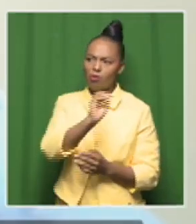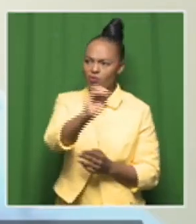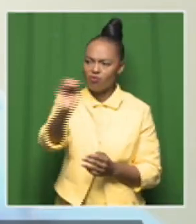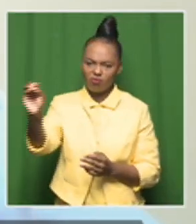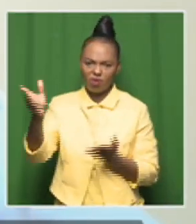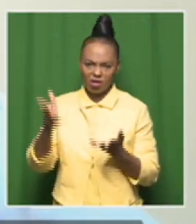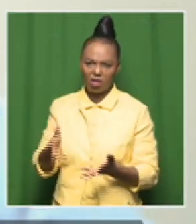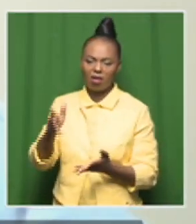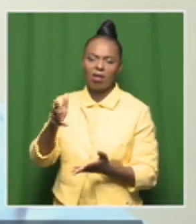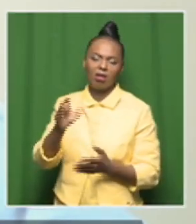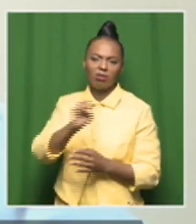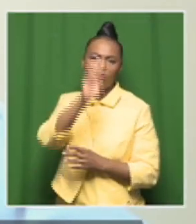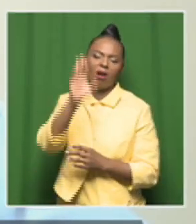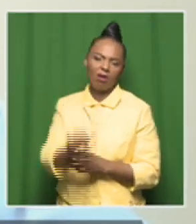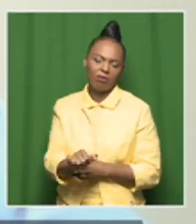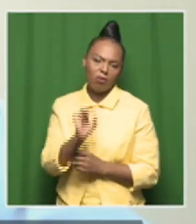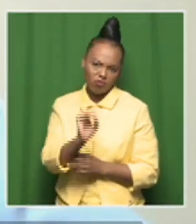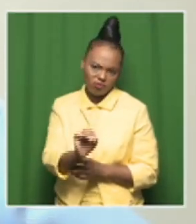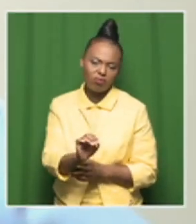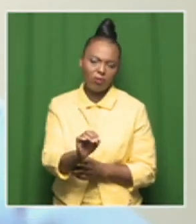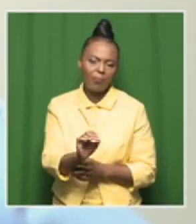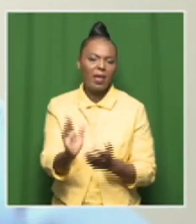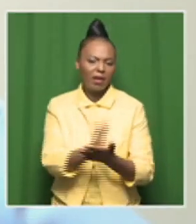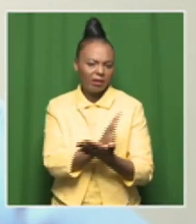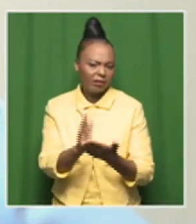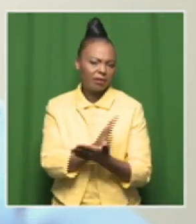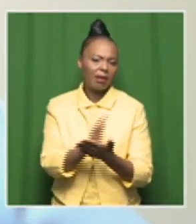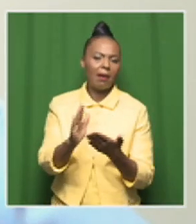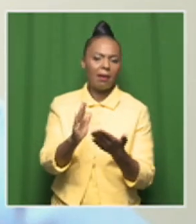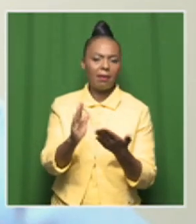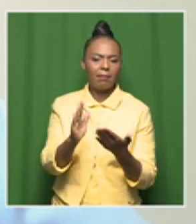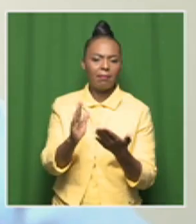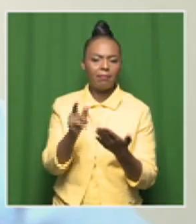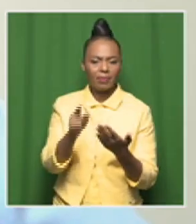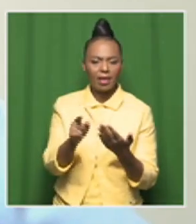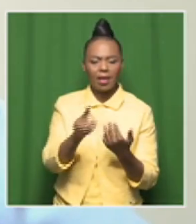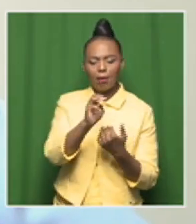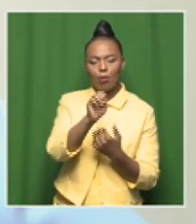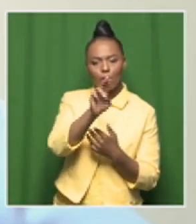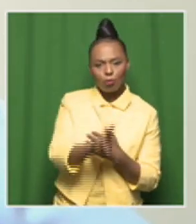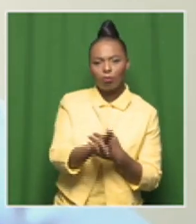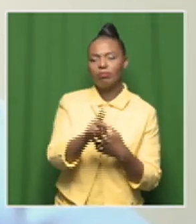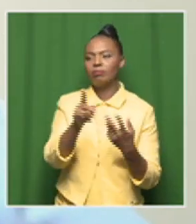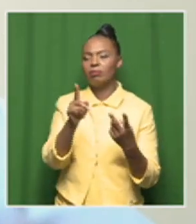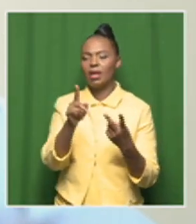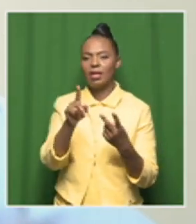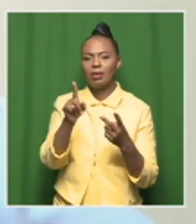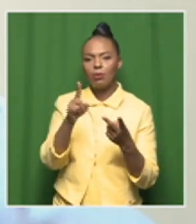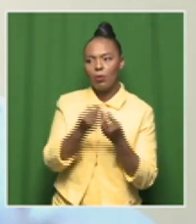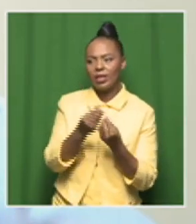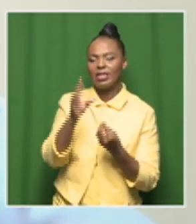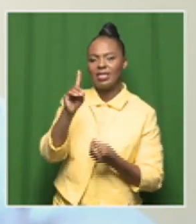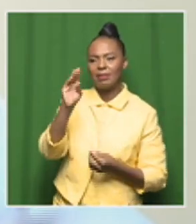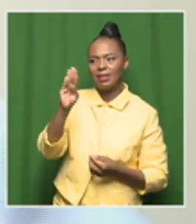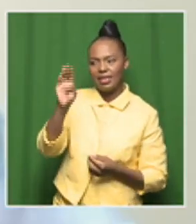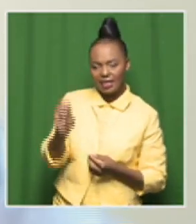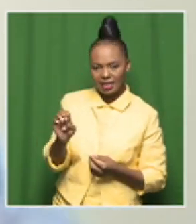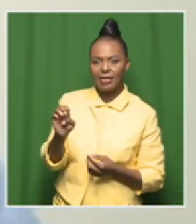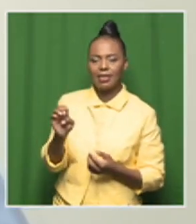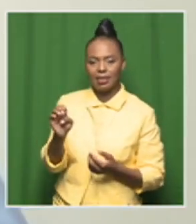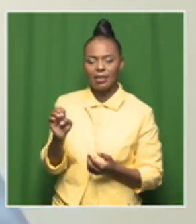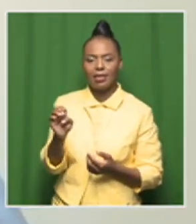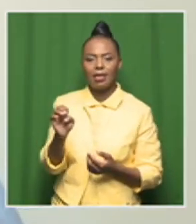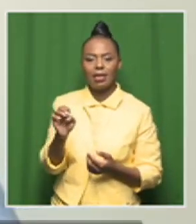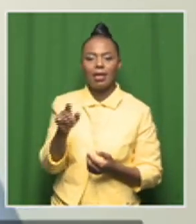memorandums of understanding with the DBE, some without. And as a result,